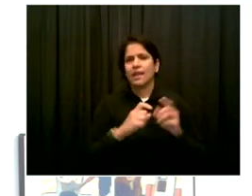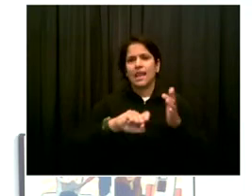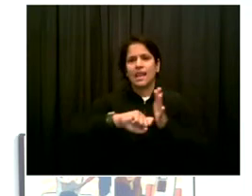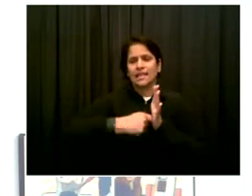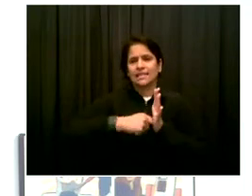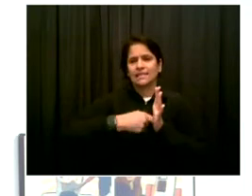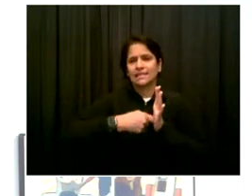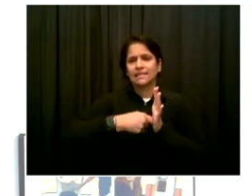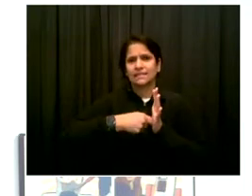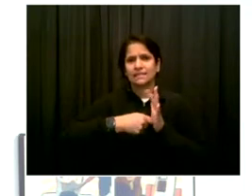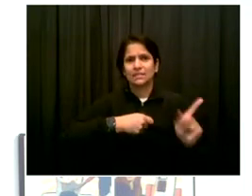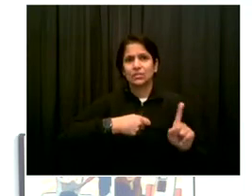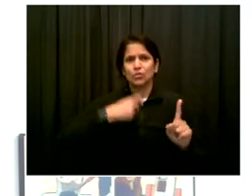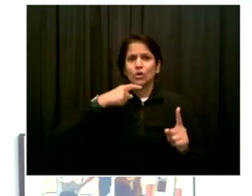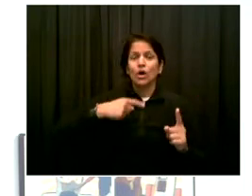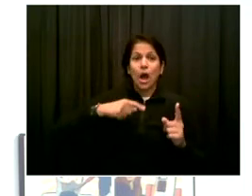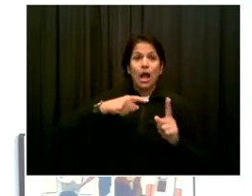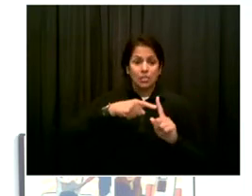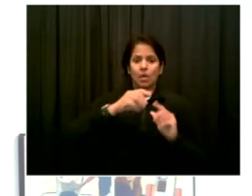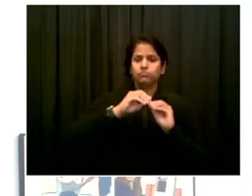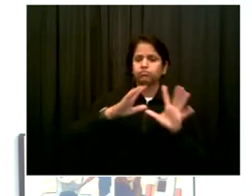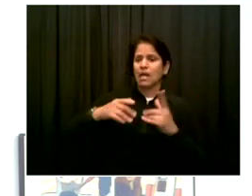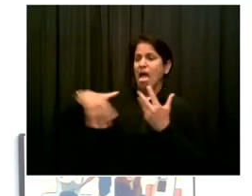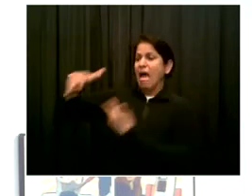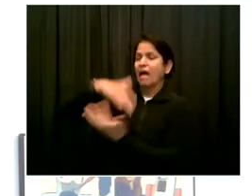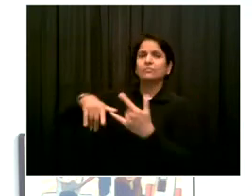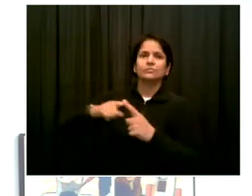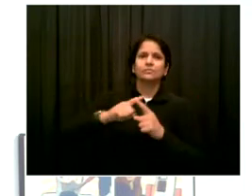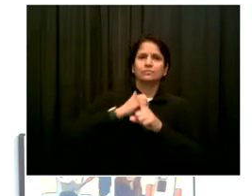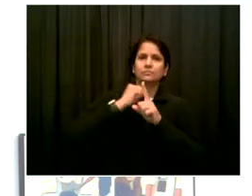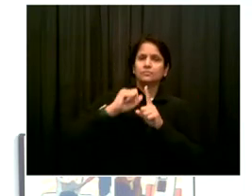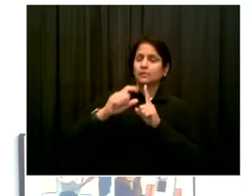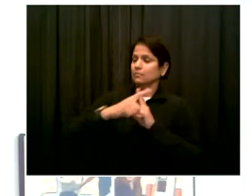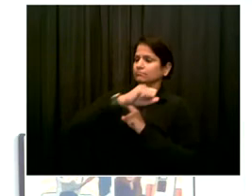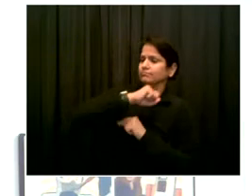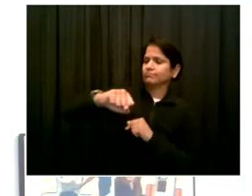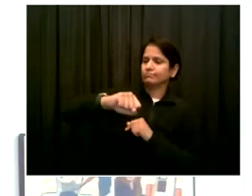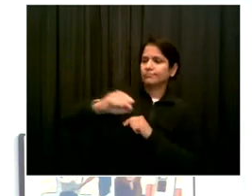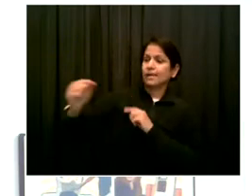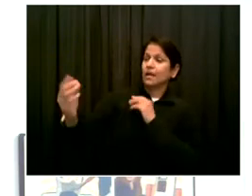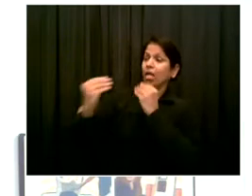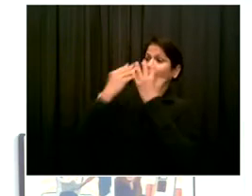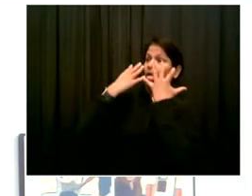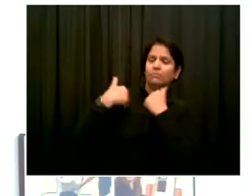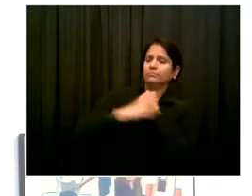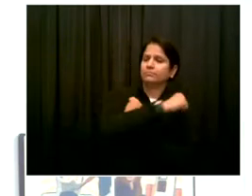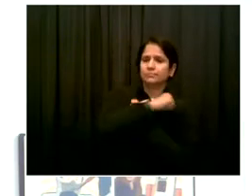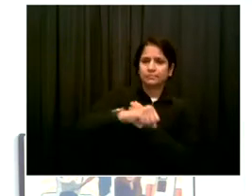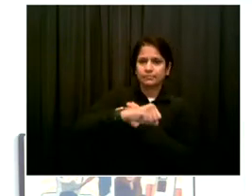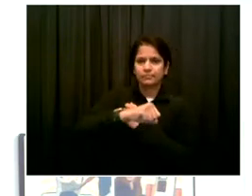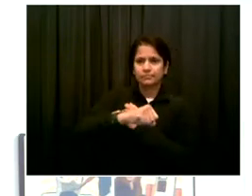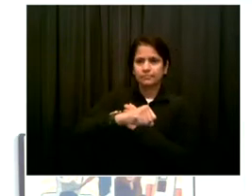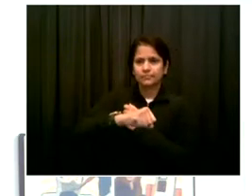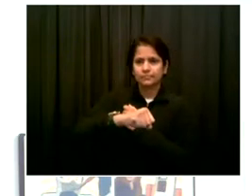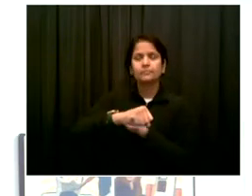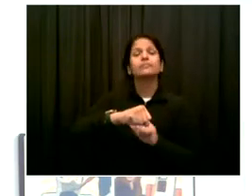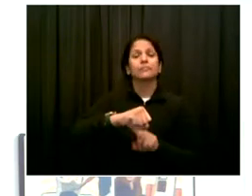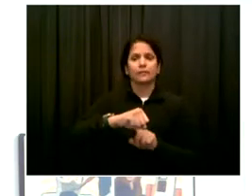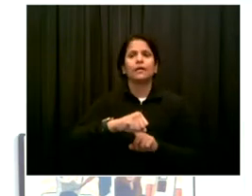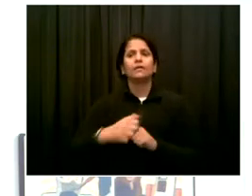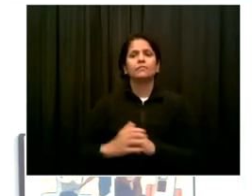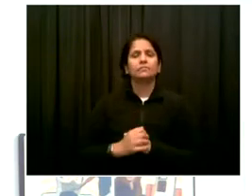-focused on getting as many people vaccinated as possible, particularly while the numbers remain low,